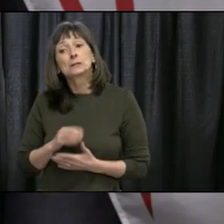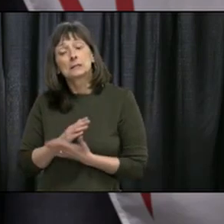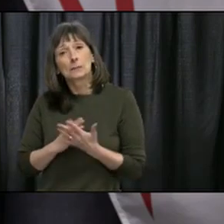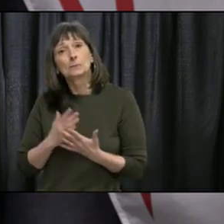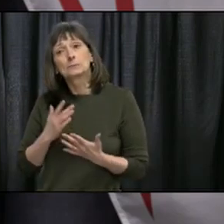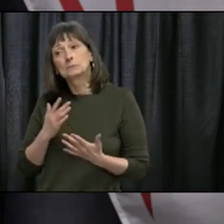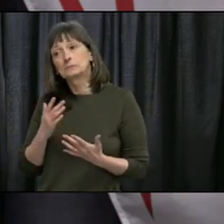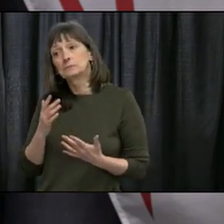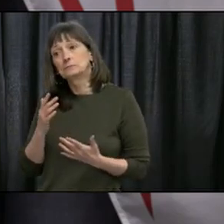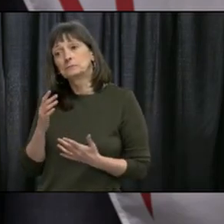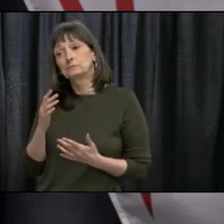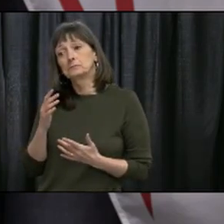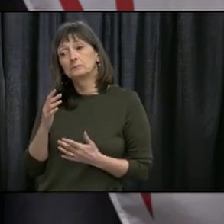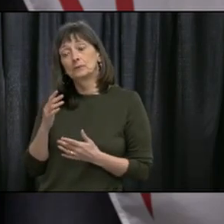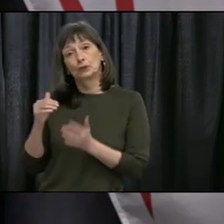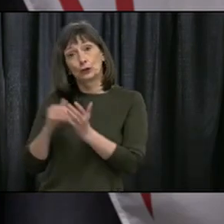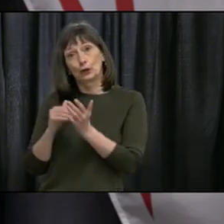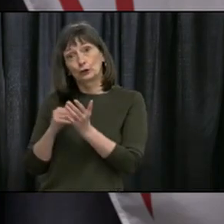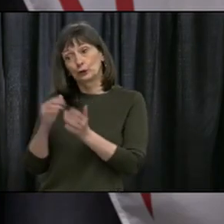the veterinary